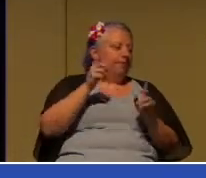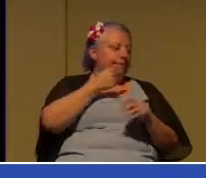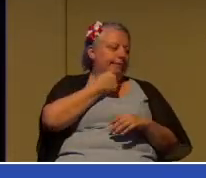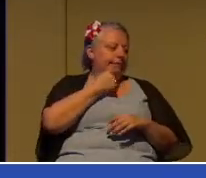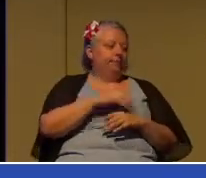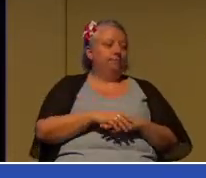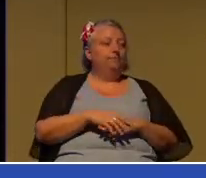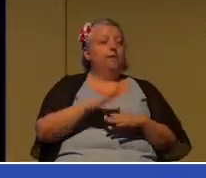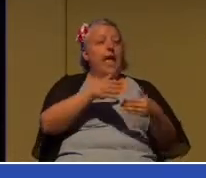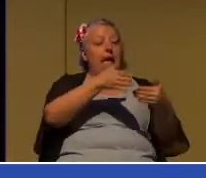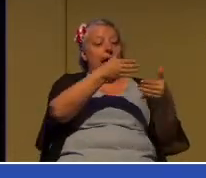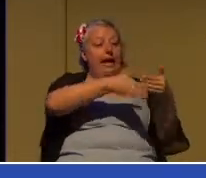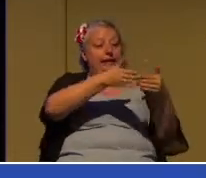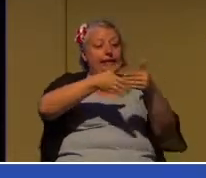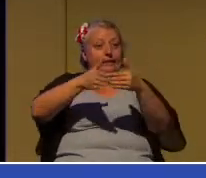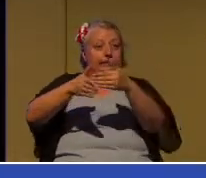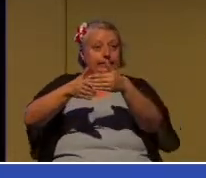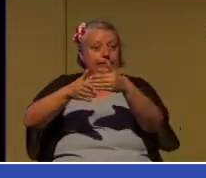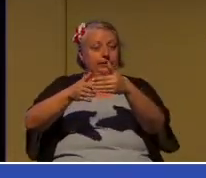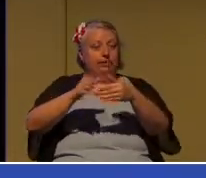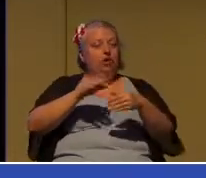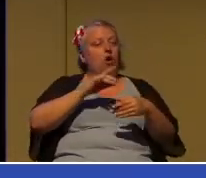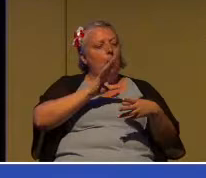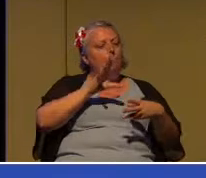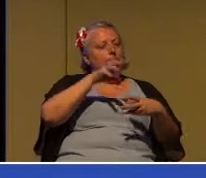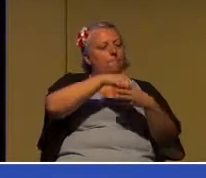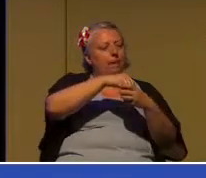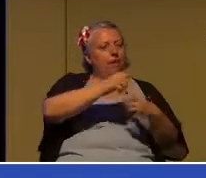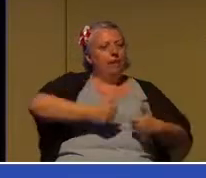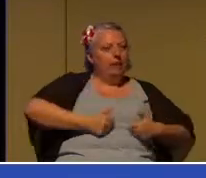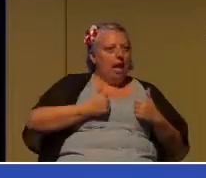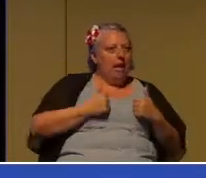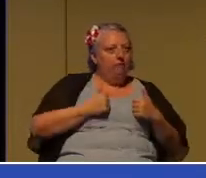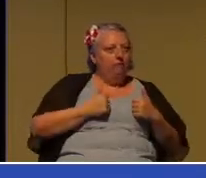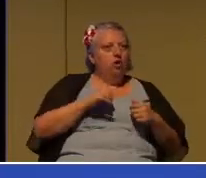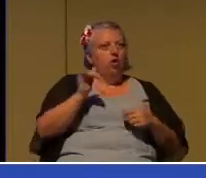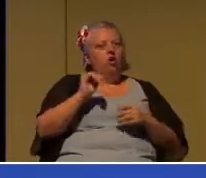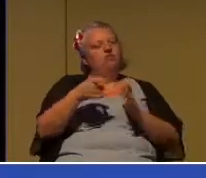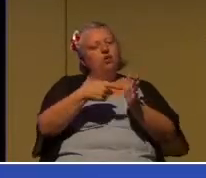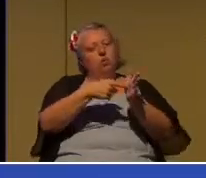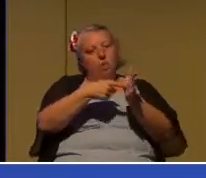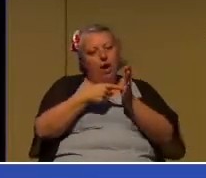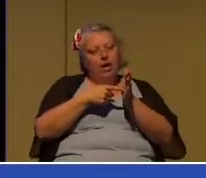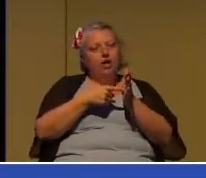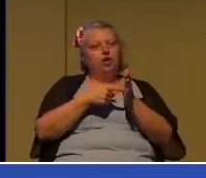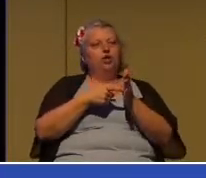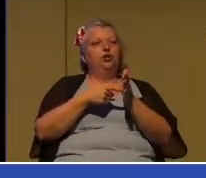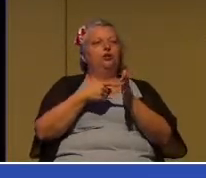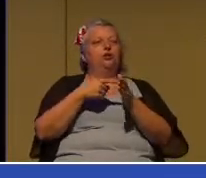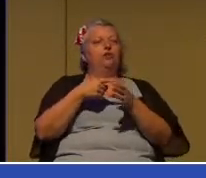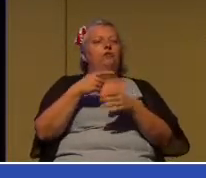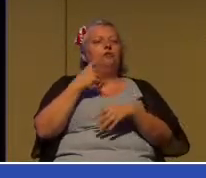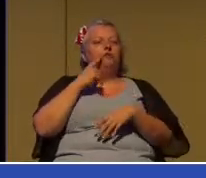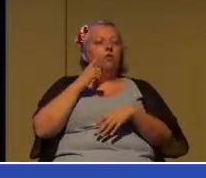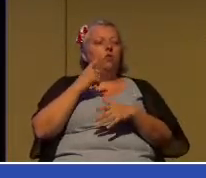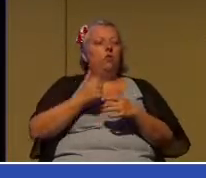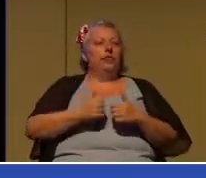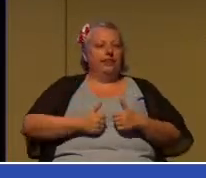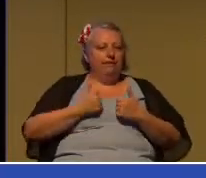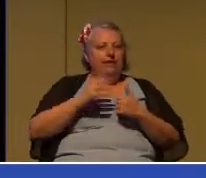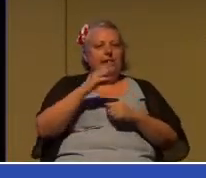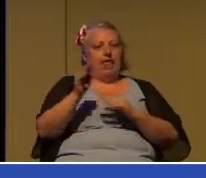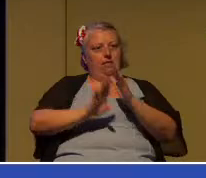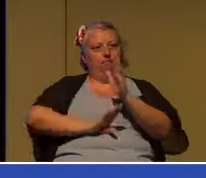Endings are not only part of life. They are a requirement for living and thriving